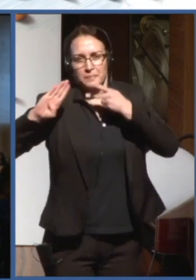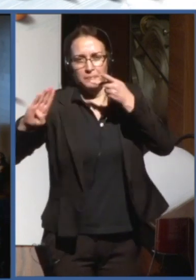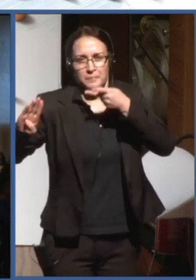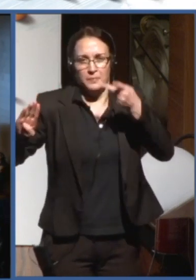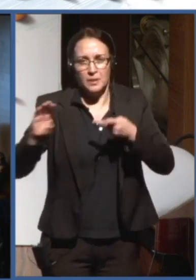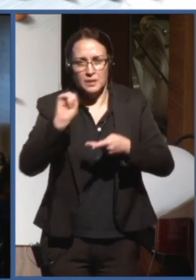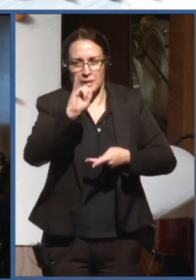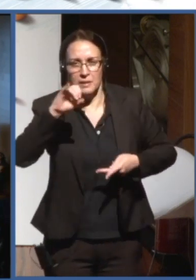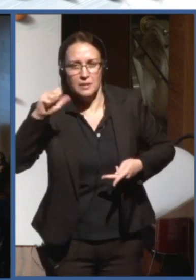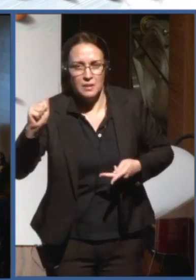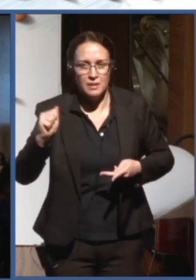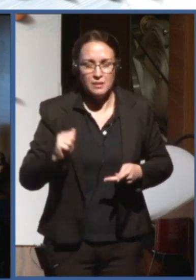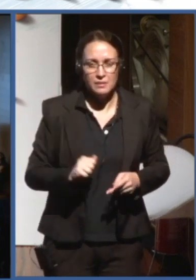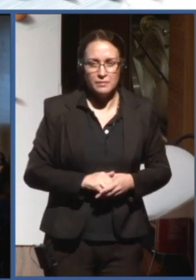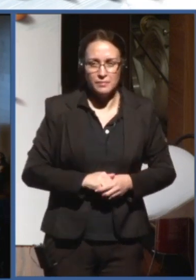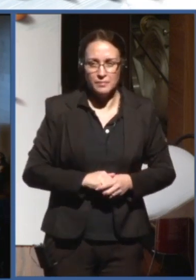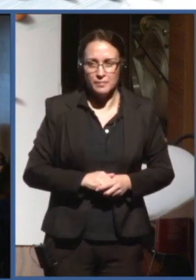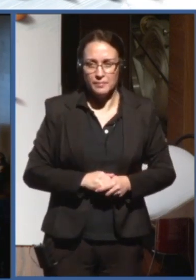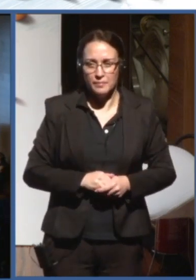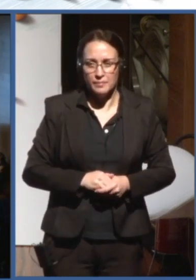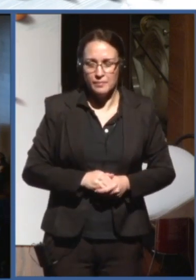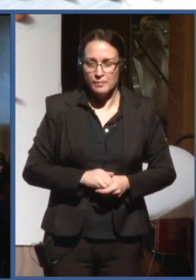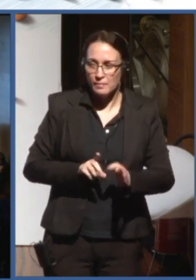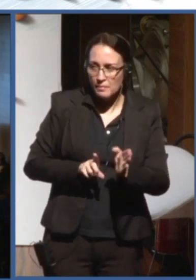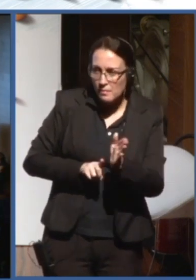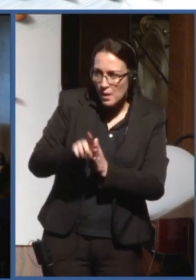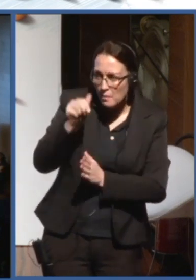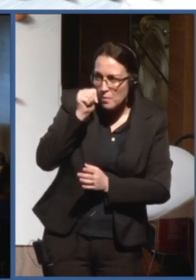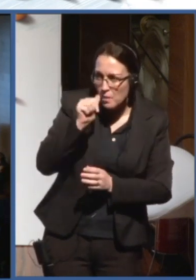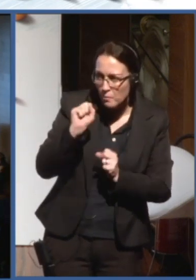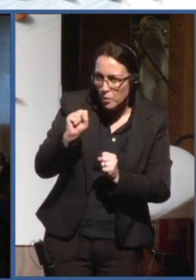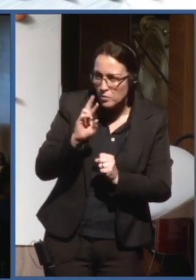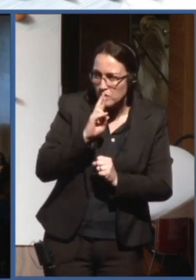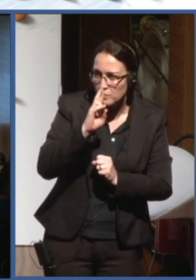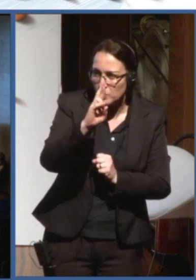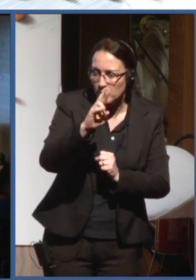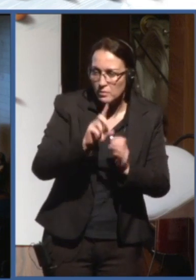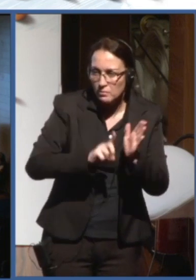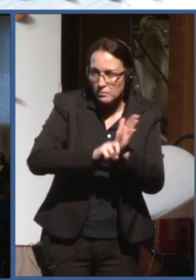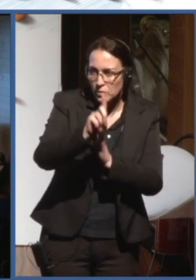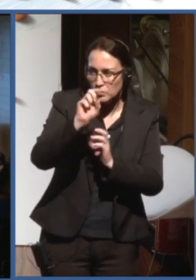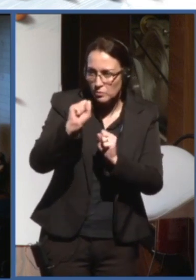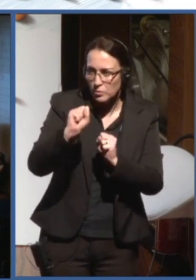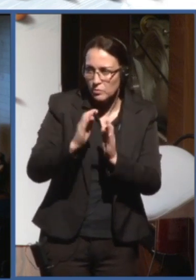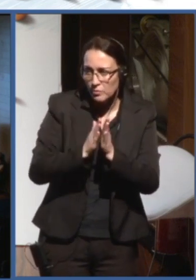some questions that was asked by the floor, especially from the region of Latin America, Caribbean?